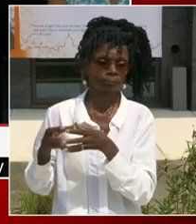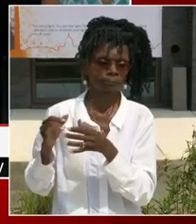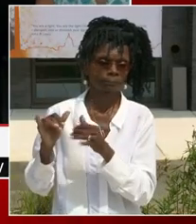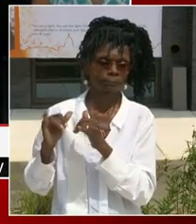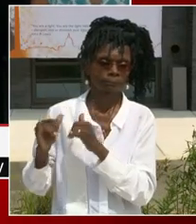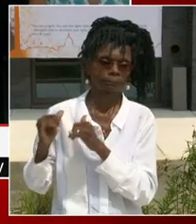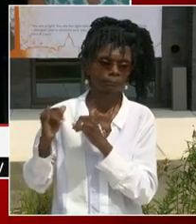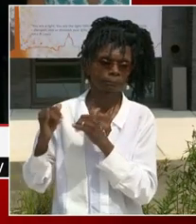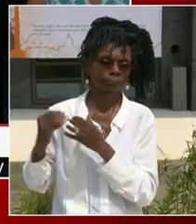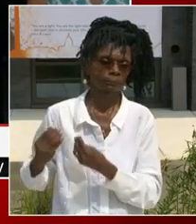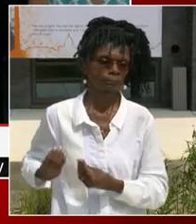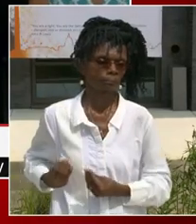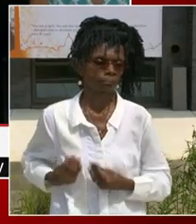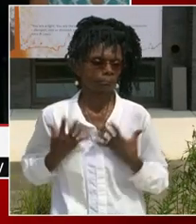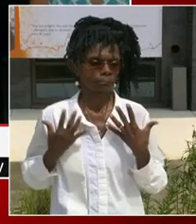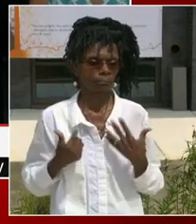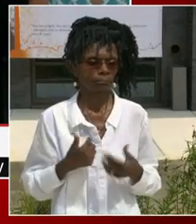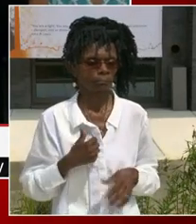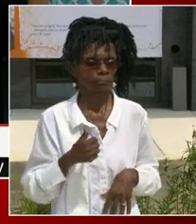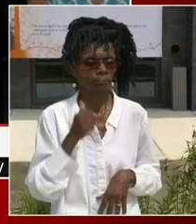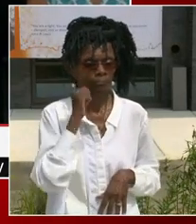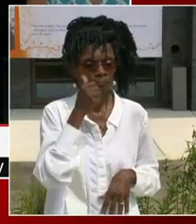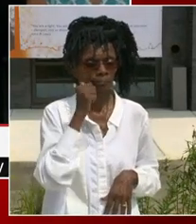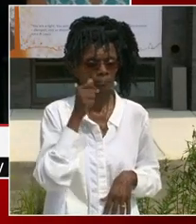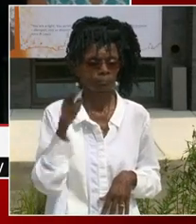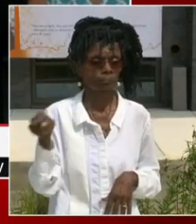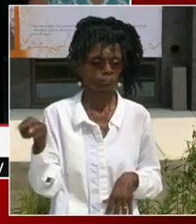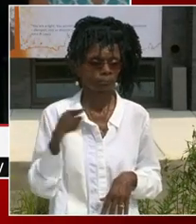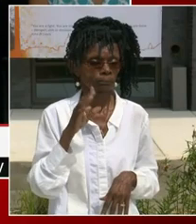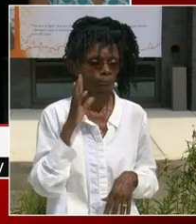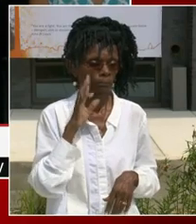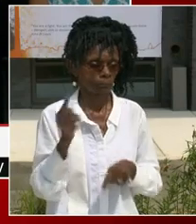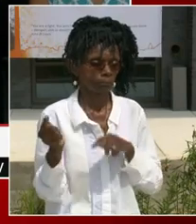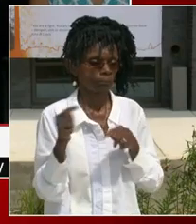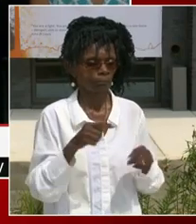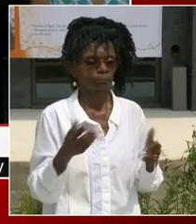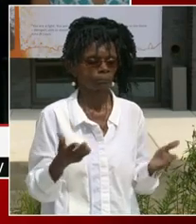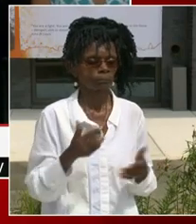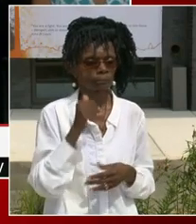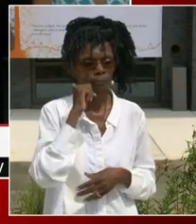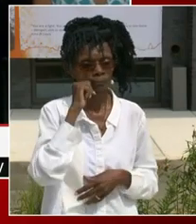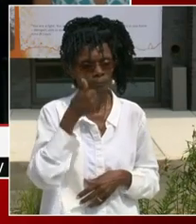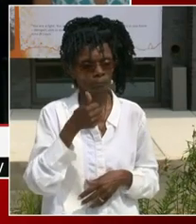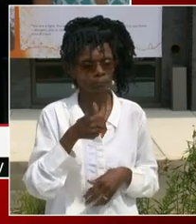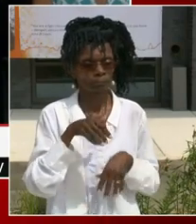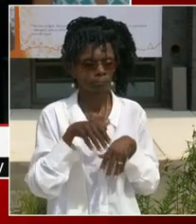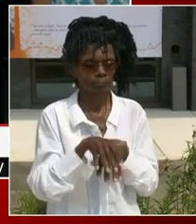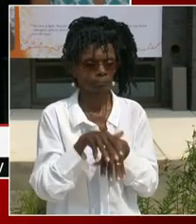I just want to just, again, simply say thank you because Congressman Lewis